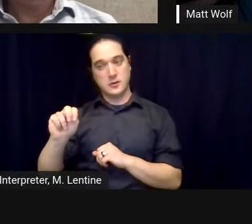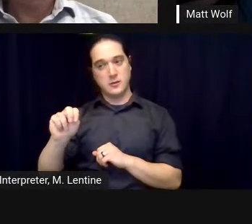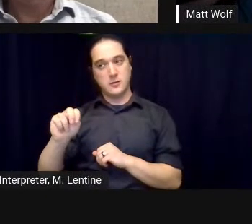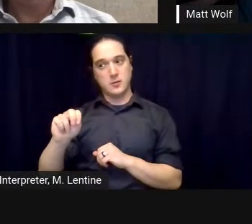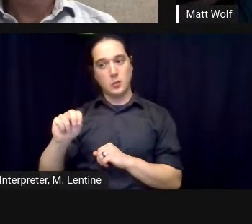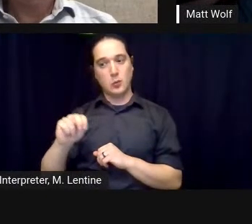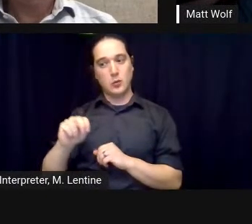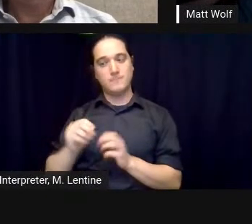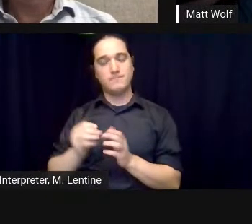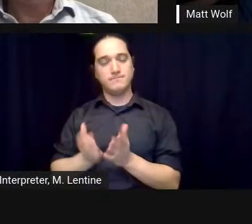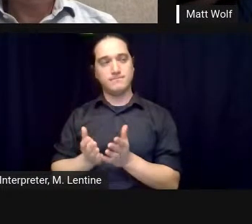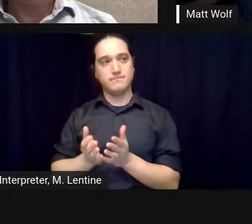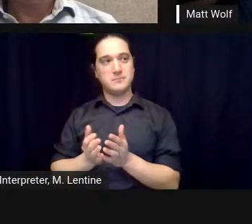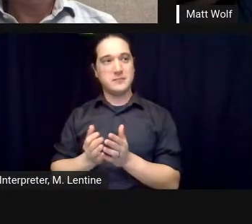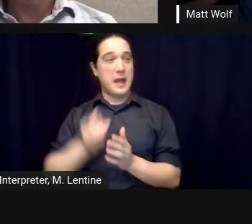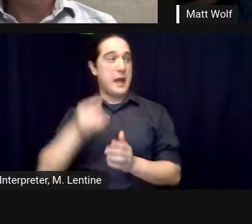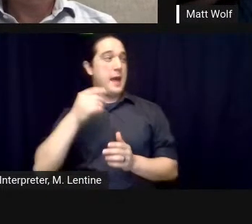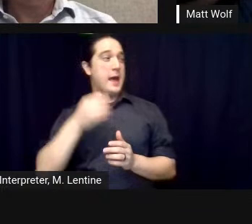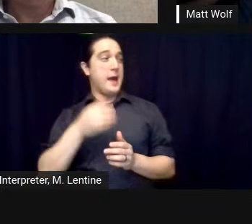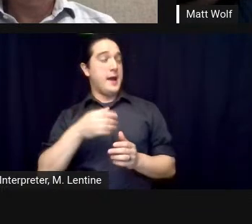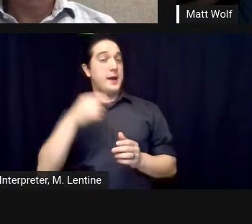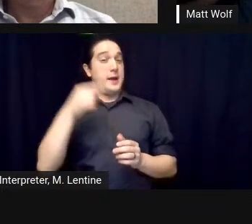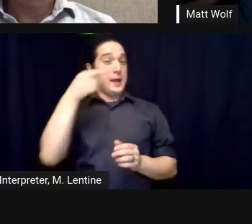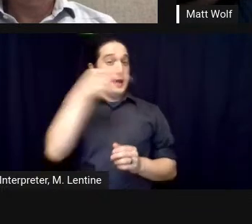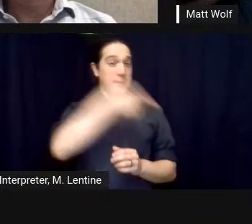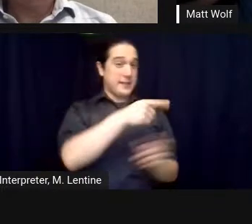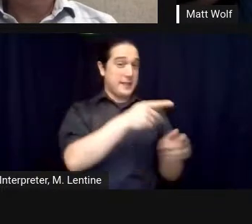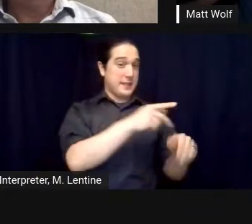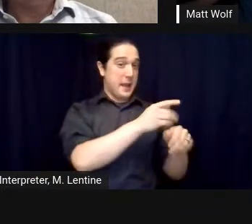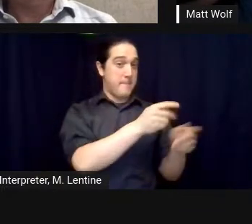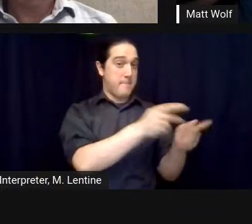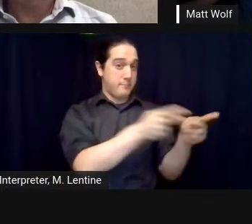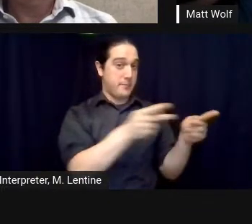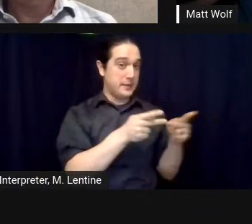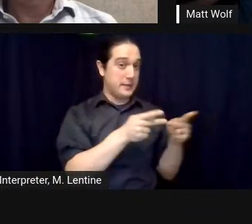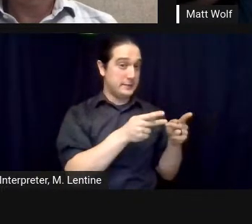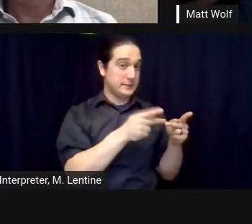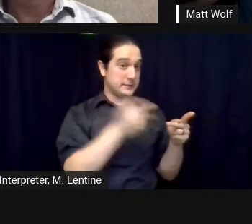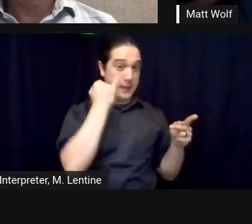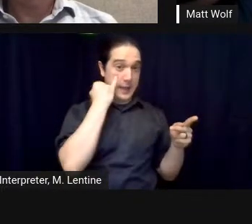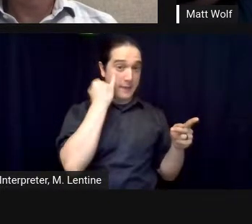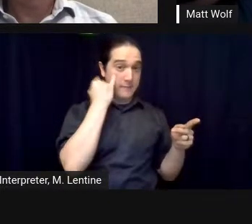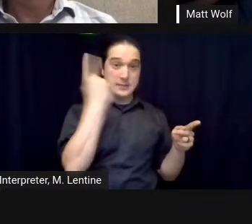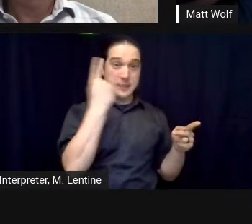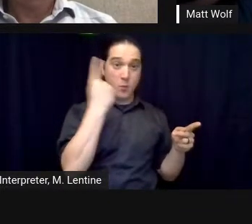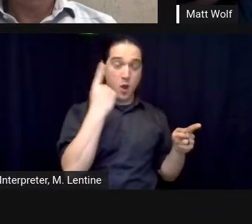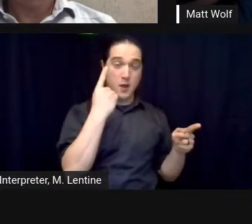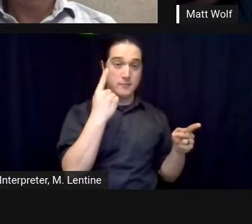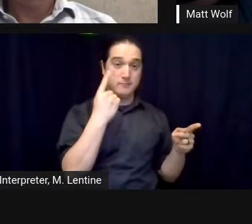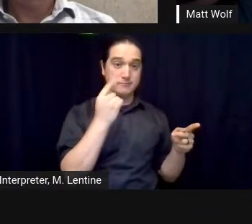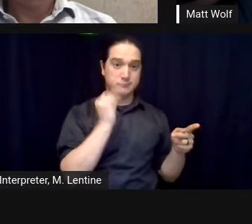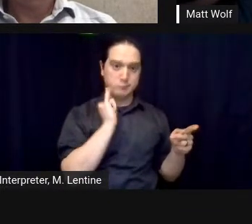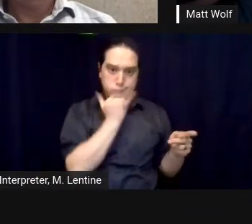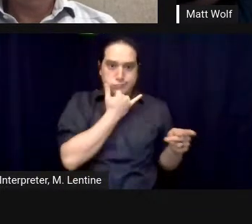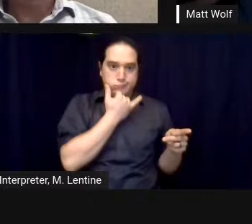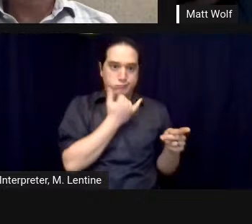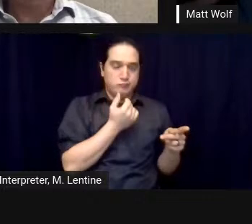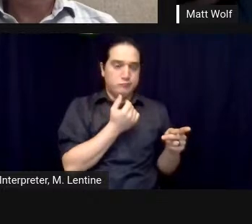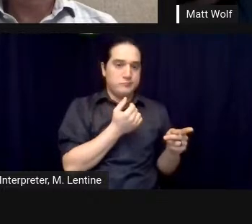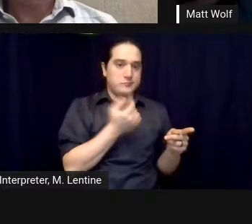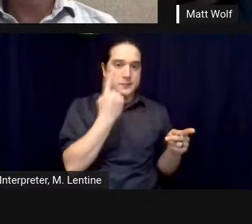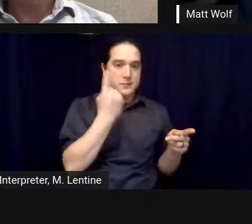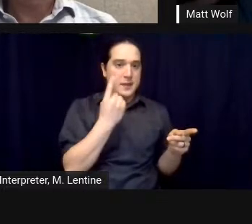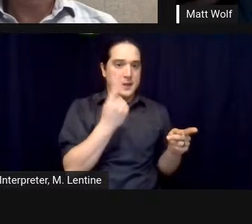what you did had consequences and it was so wild to have a system and it's kind of like the planet earth